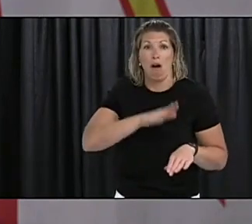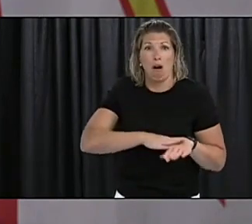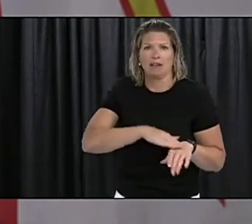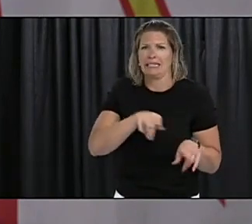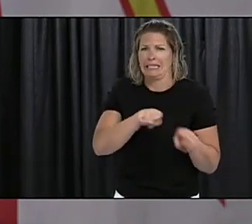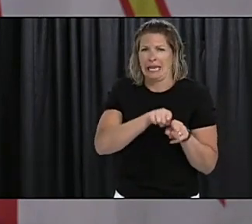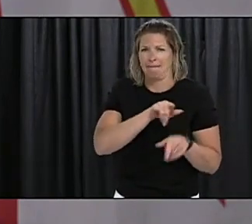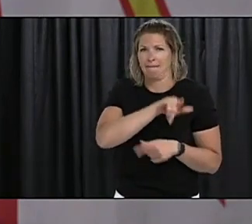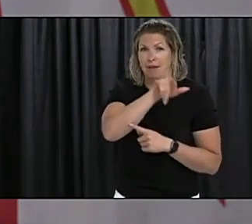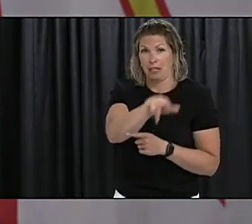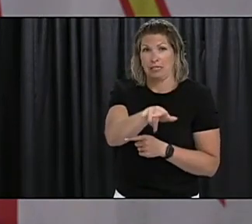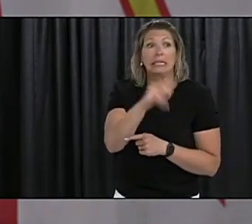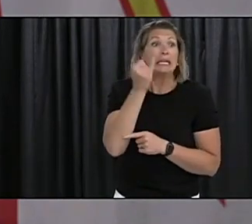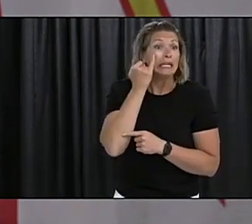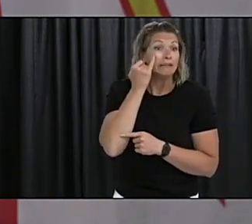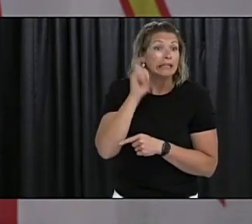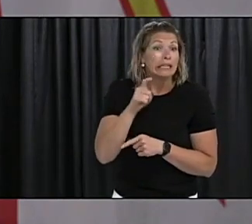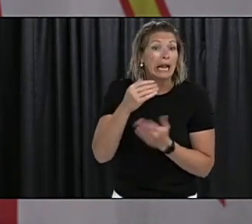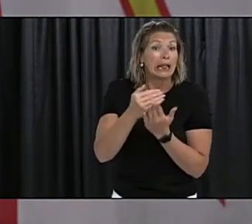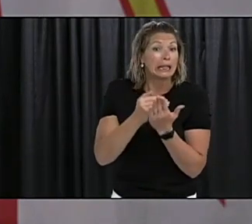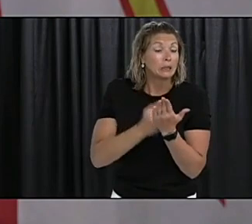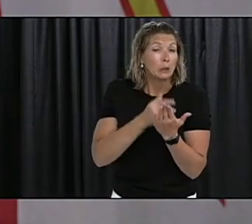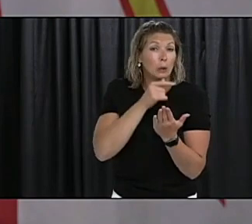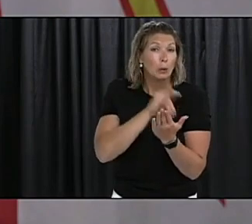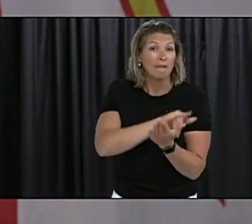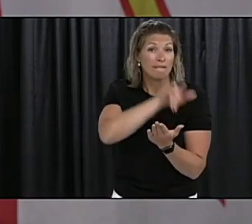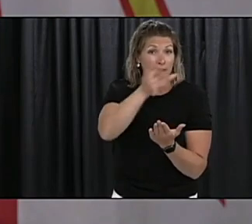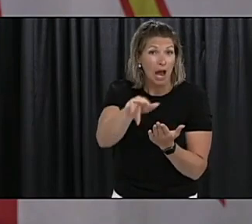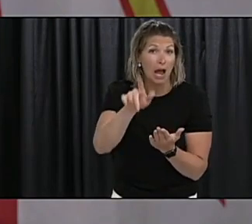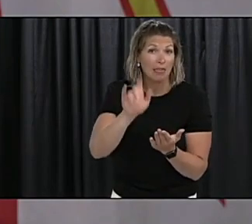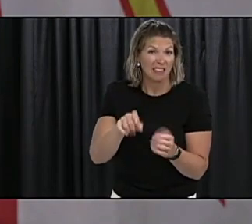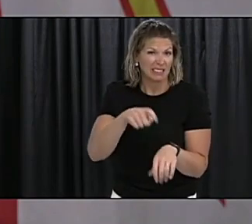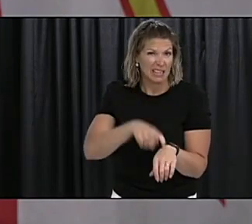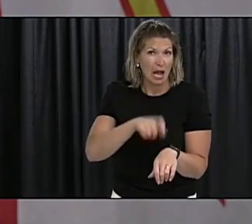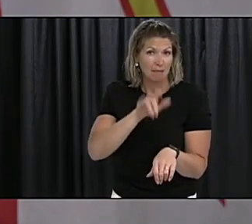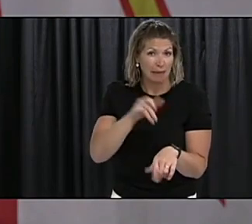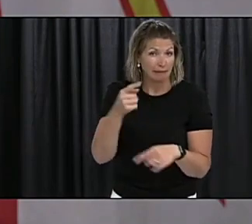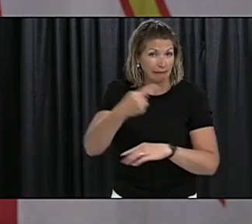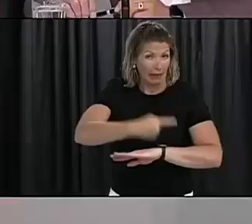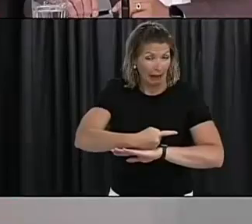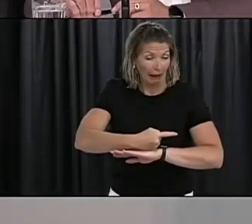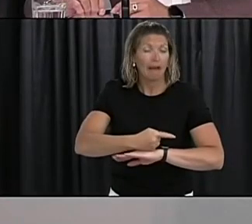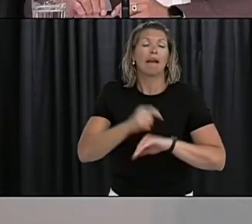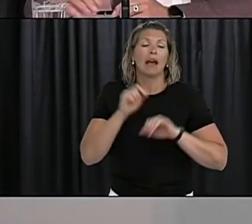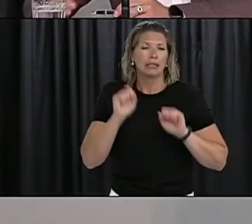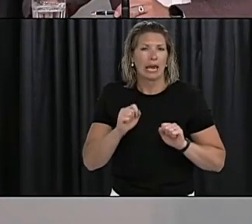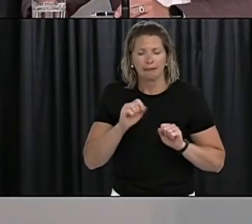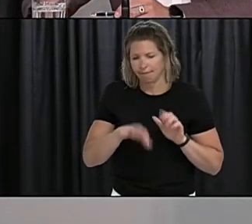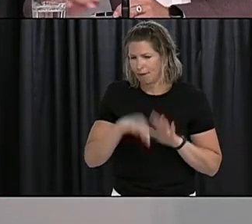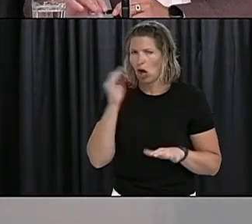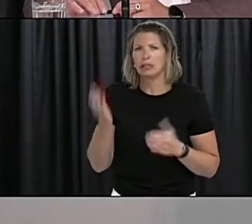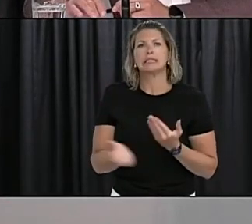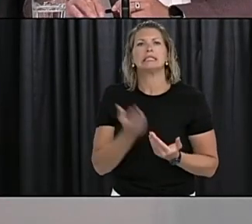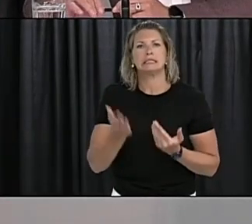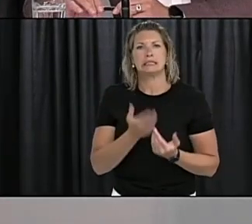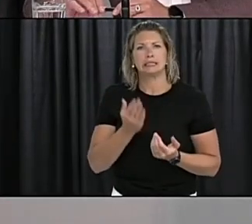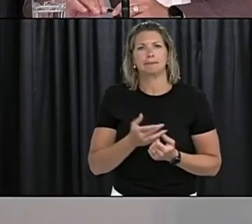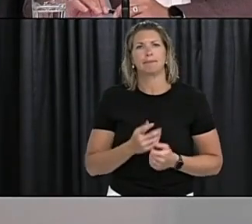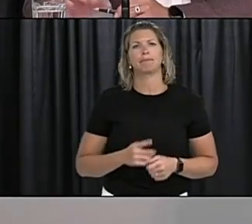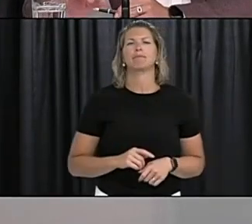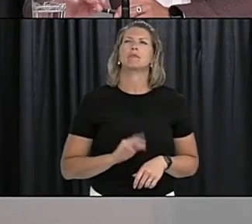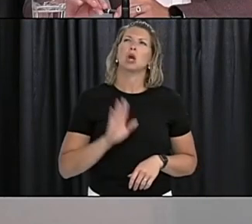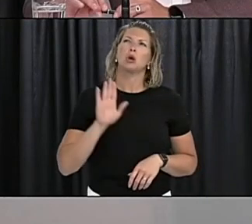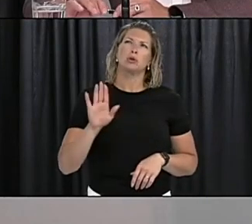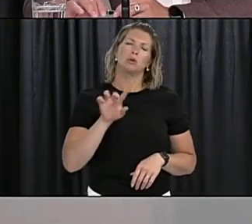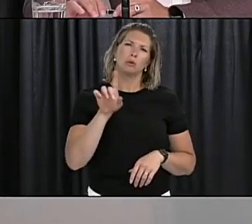manifest from the flight we could go that route as well so right now if your questions about resources if you